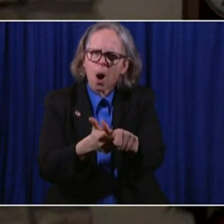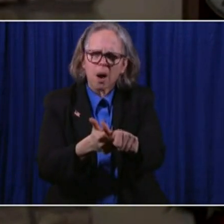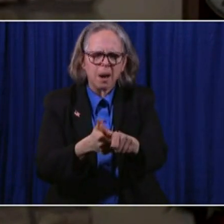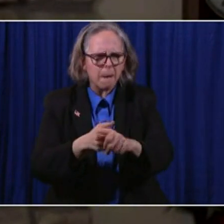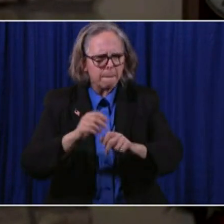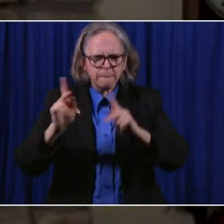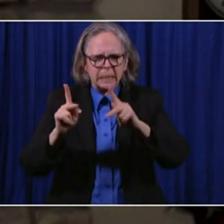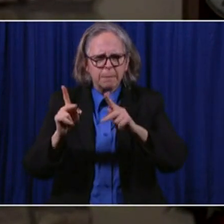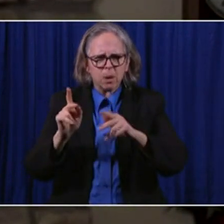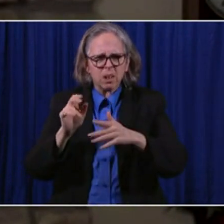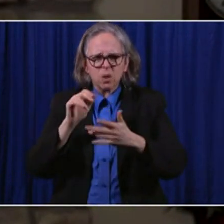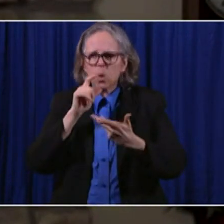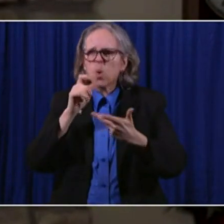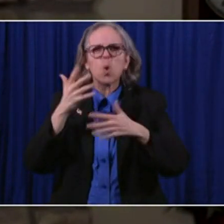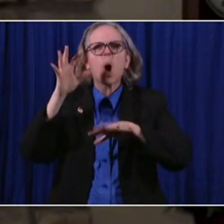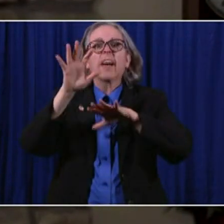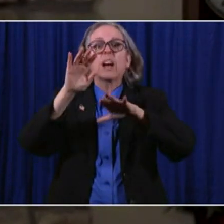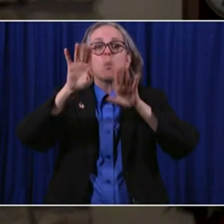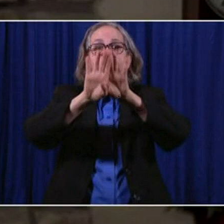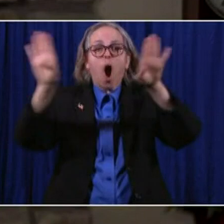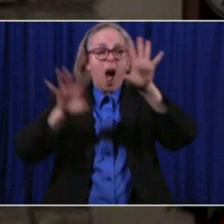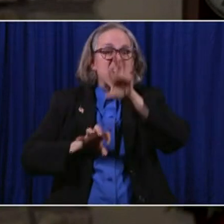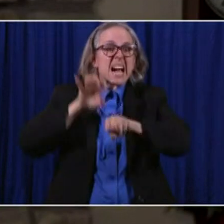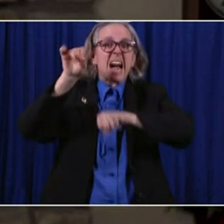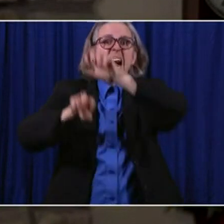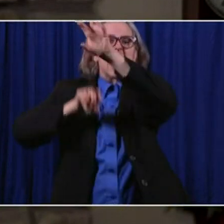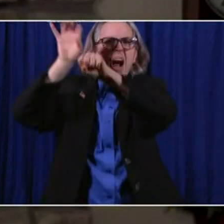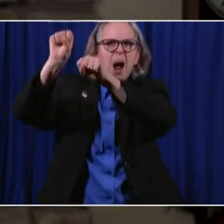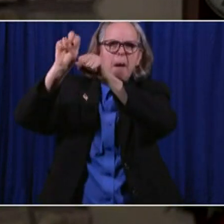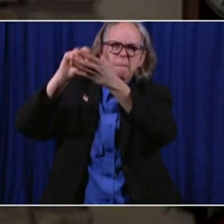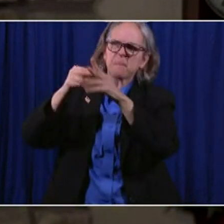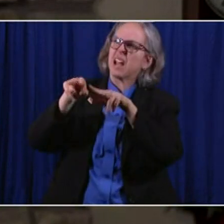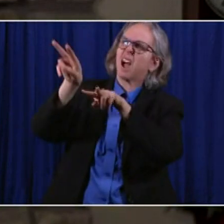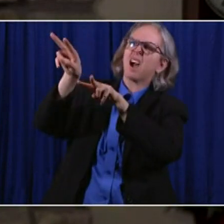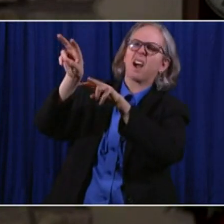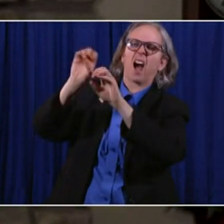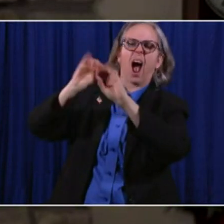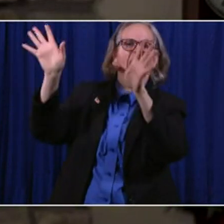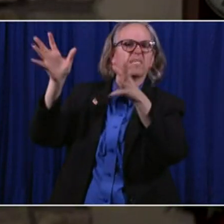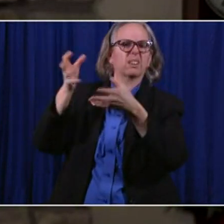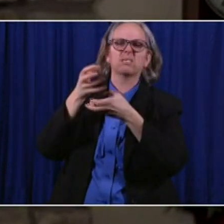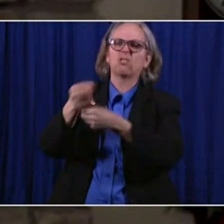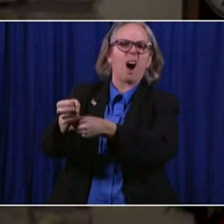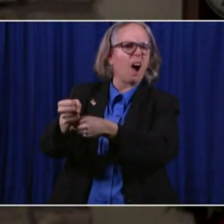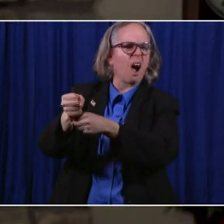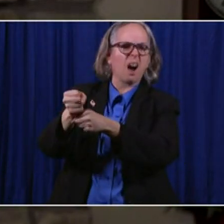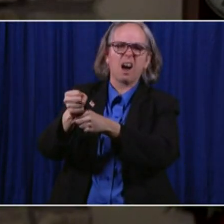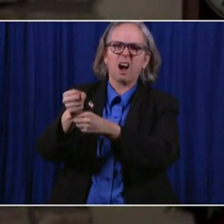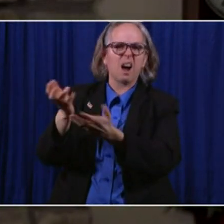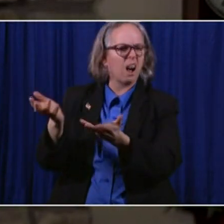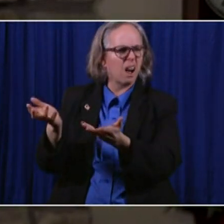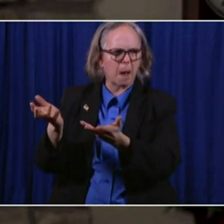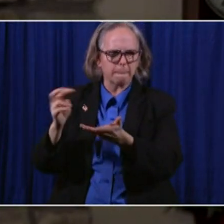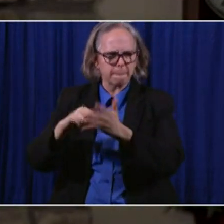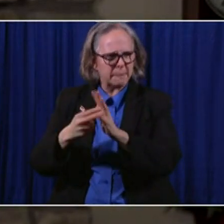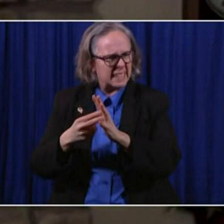have lost their faith. And the question for our country is,